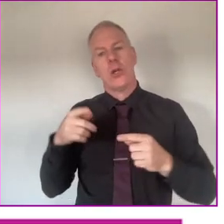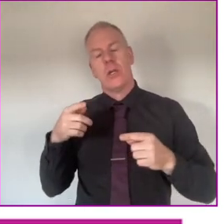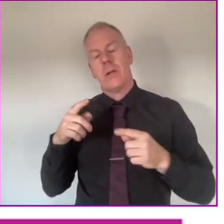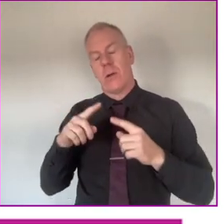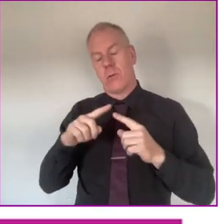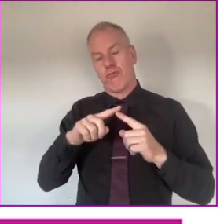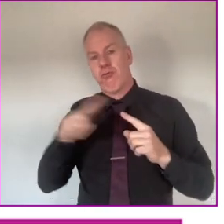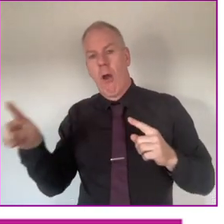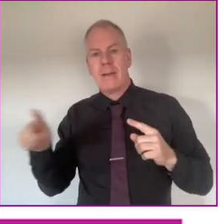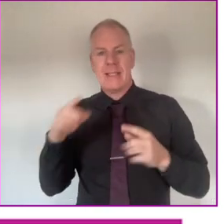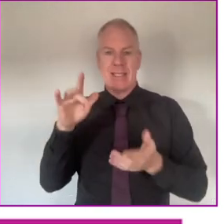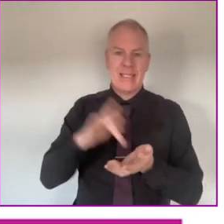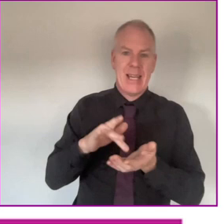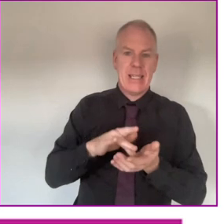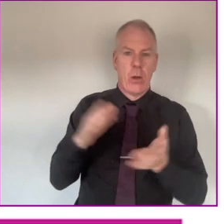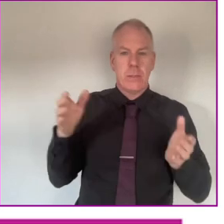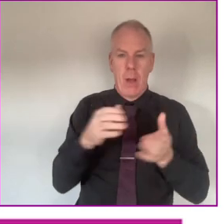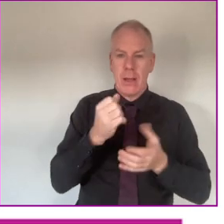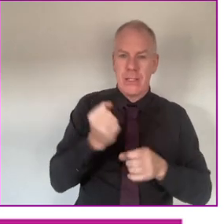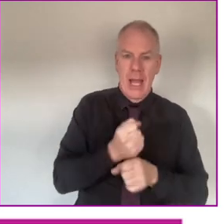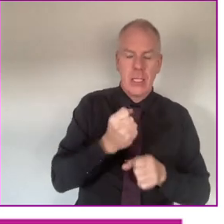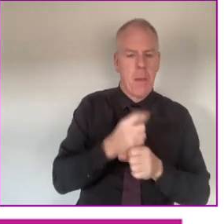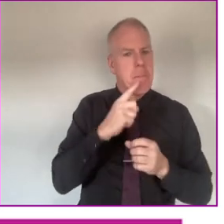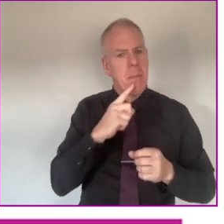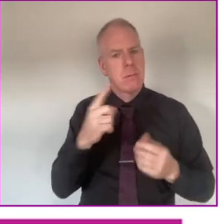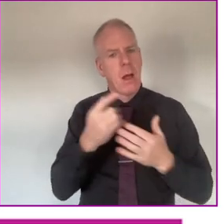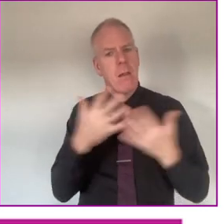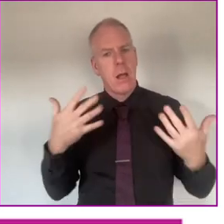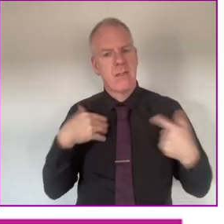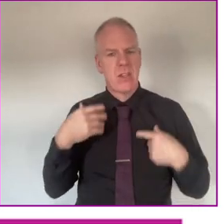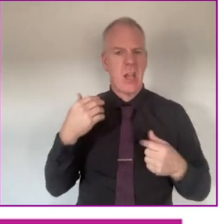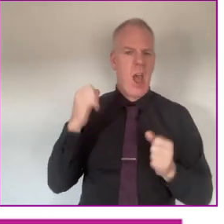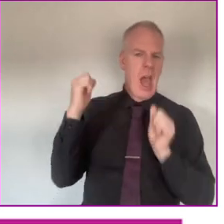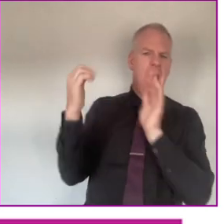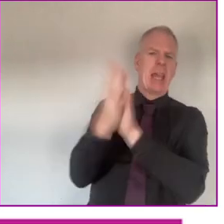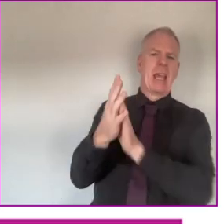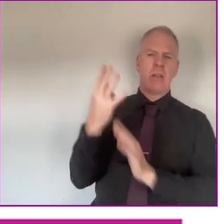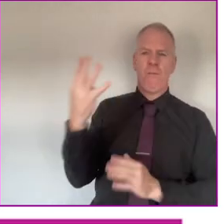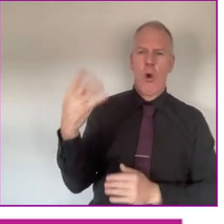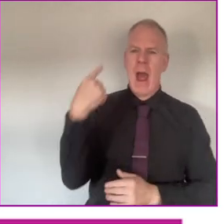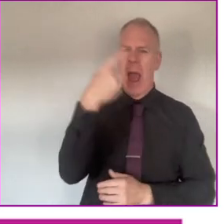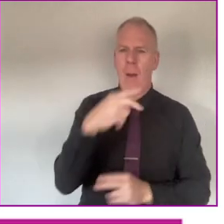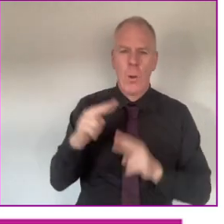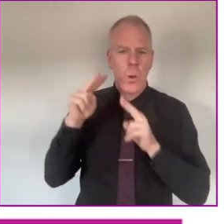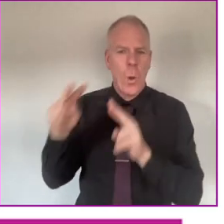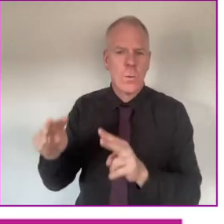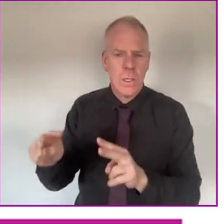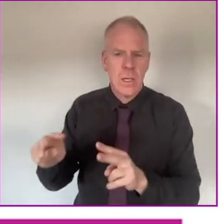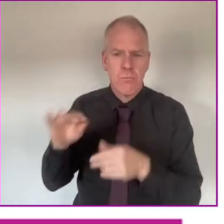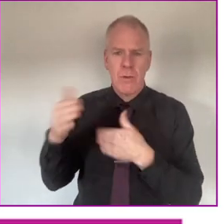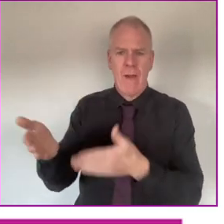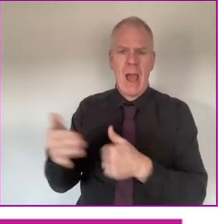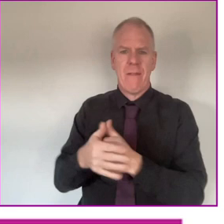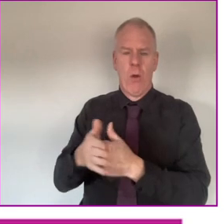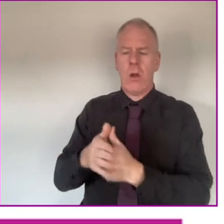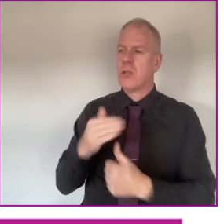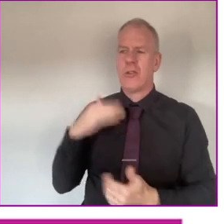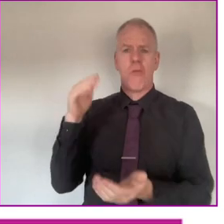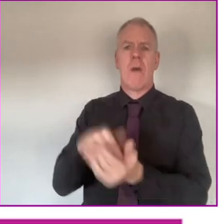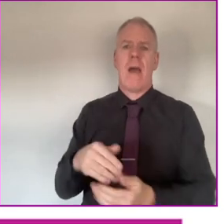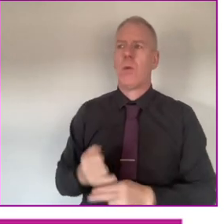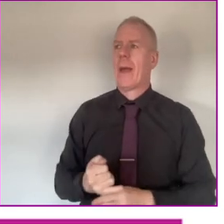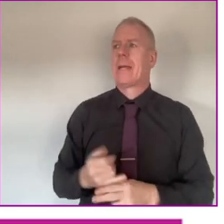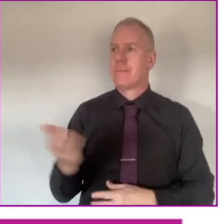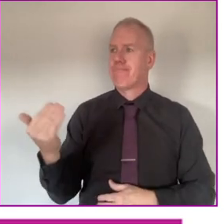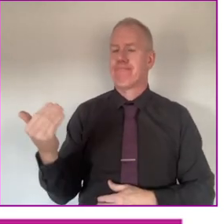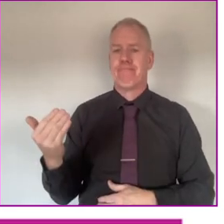intercity or a smaller station or something like that. But many of us are rebels against the four hours period. OK. And